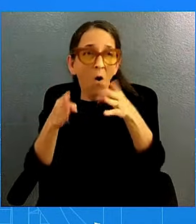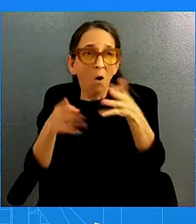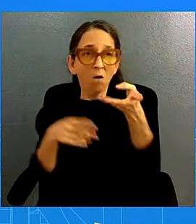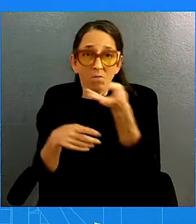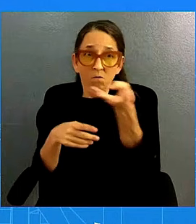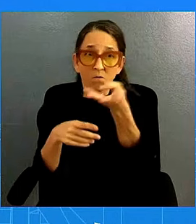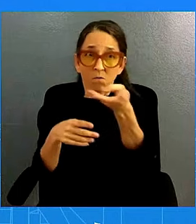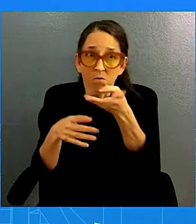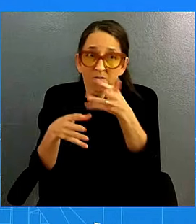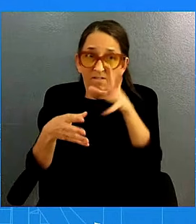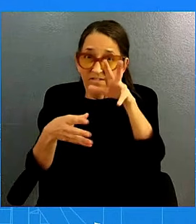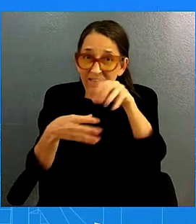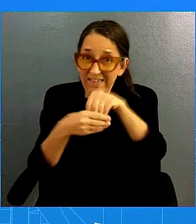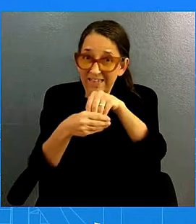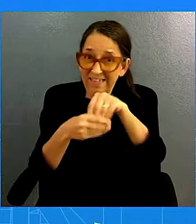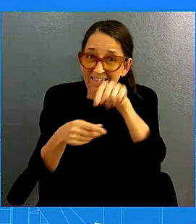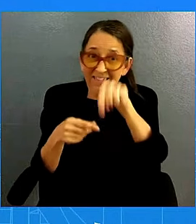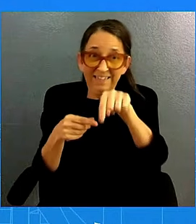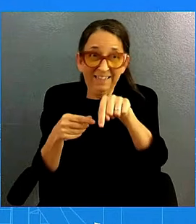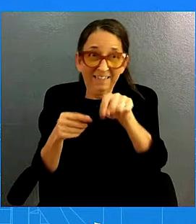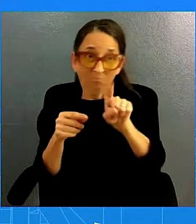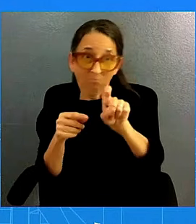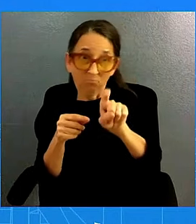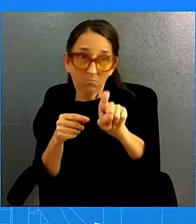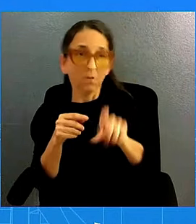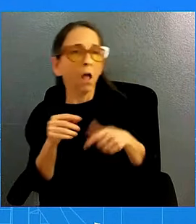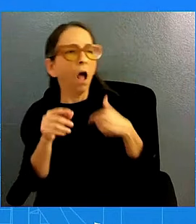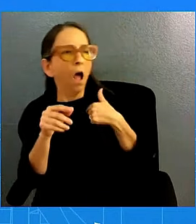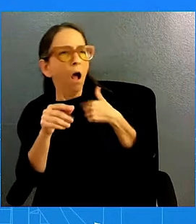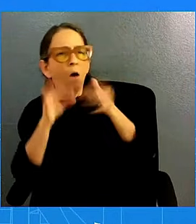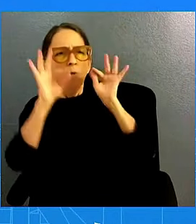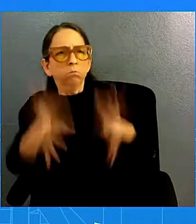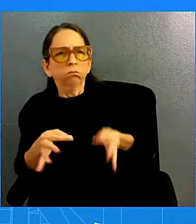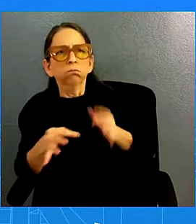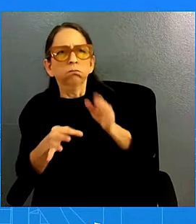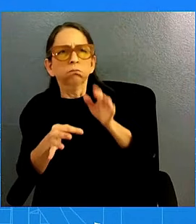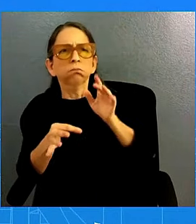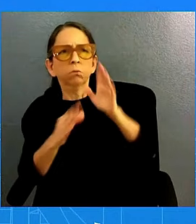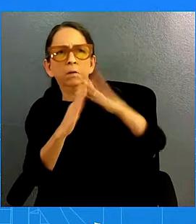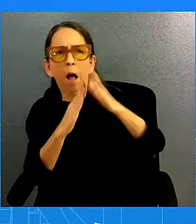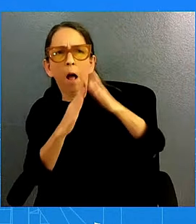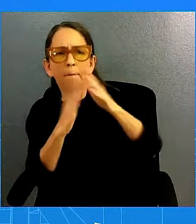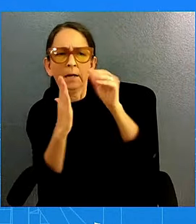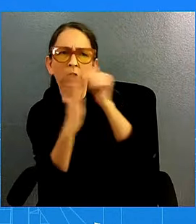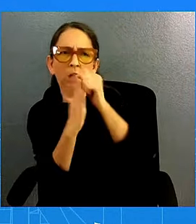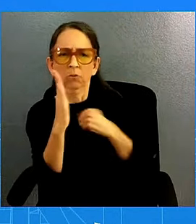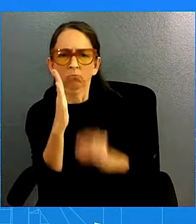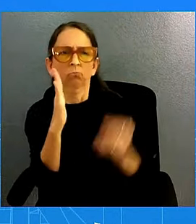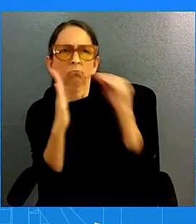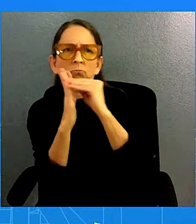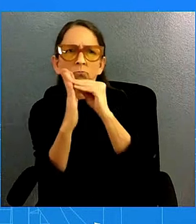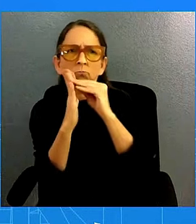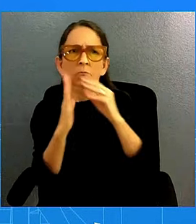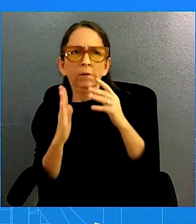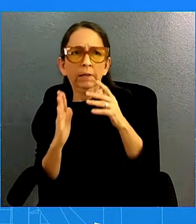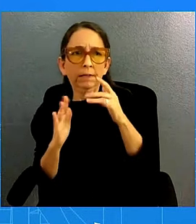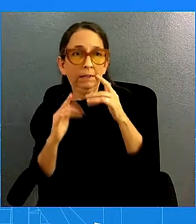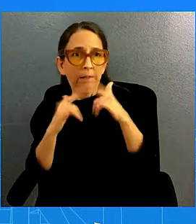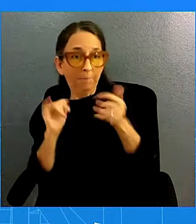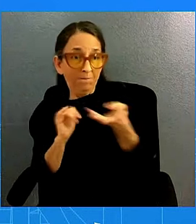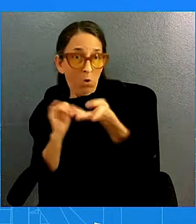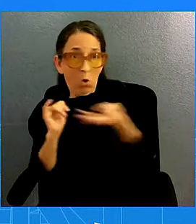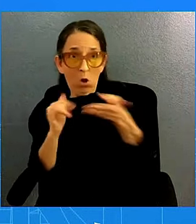certainly be high on the agenda, John. mean, there's not an opportunity when you get together with these particular leaders, the Indo-Pacific Quad, where you have –